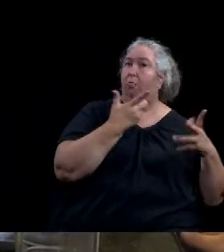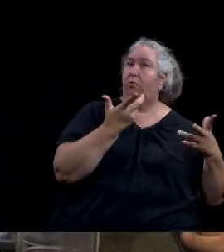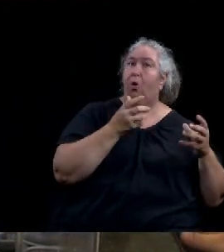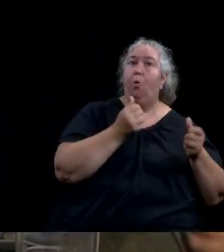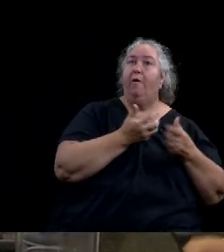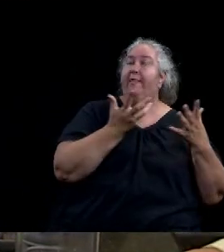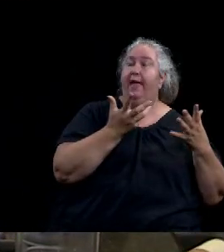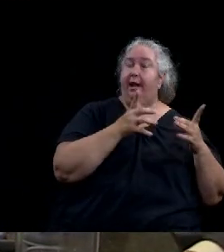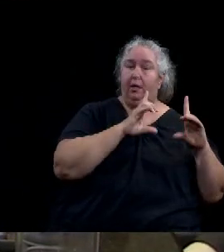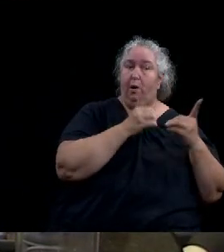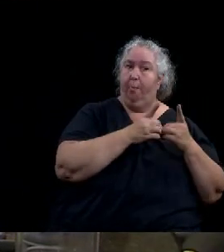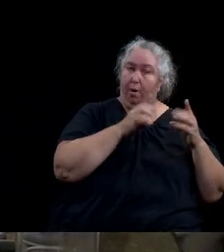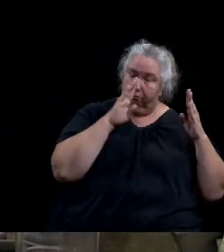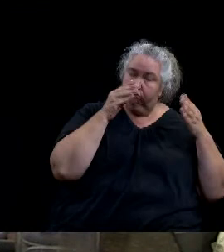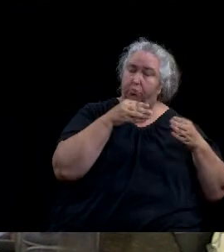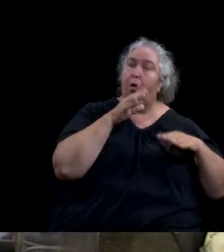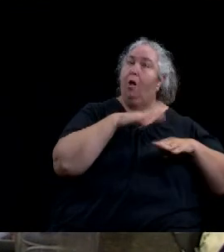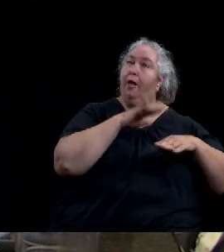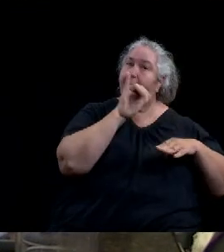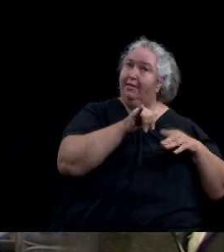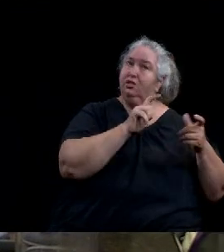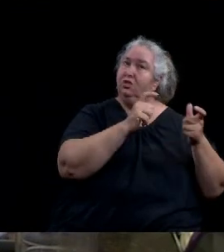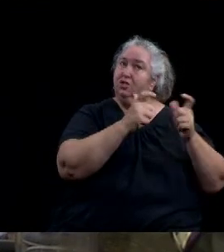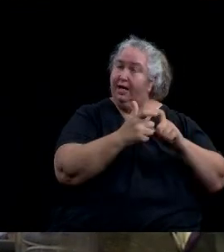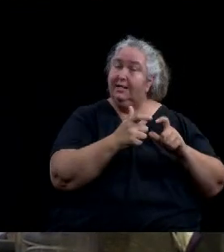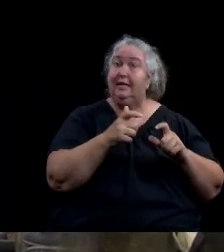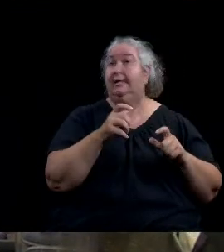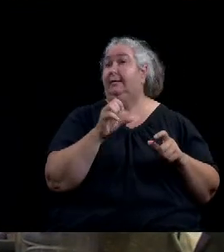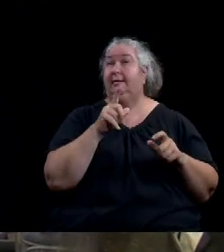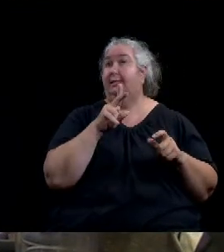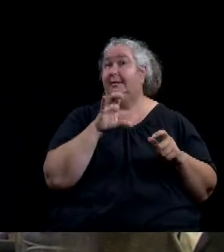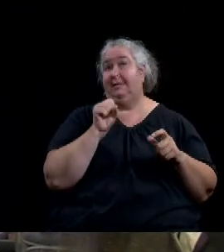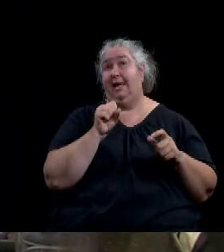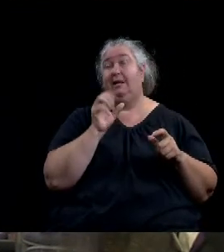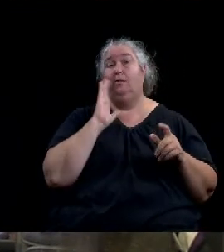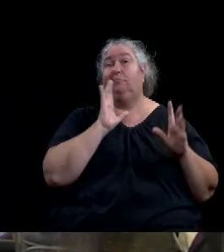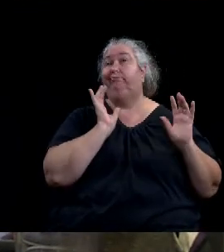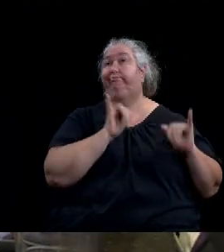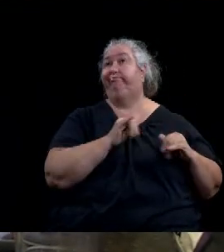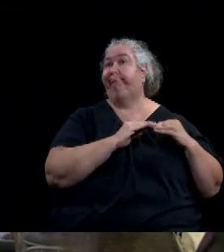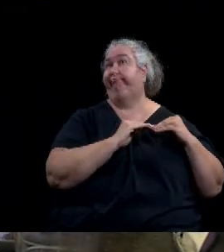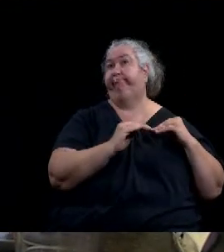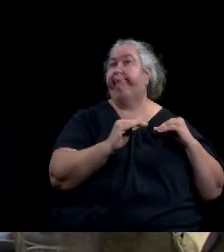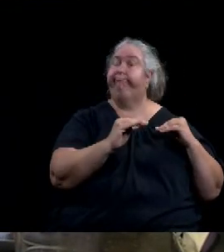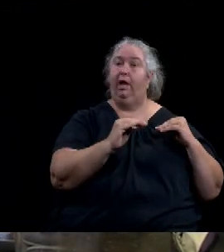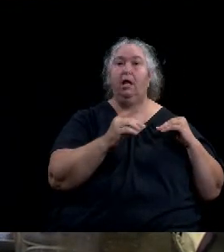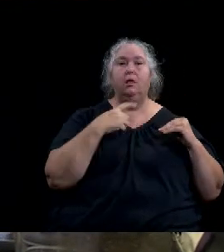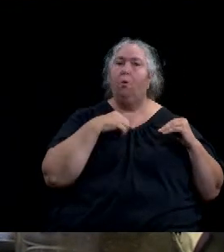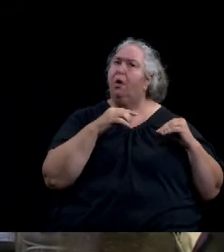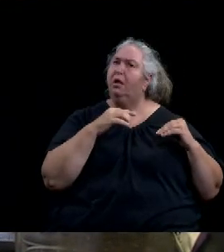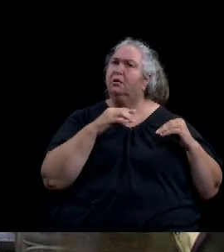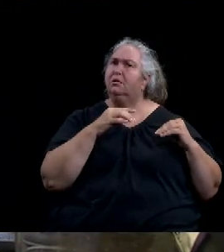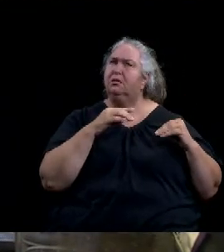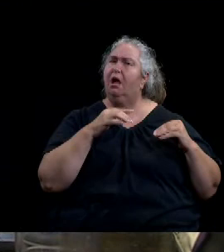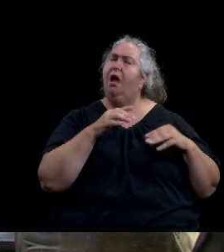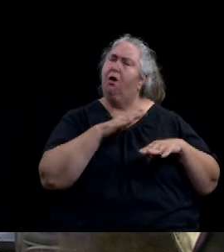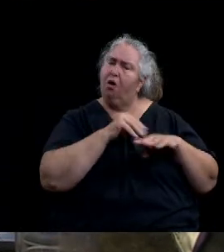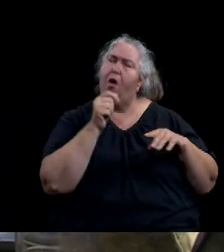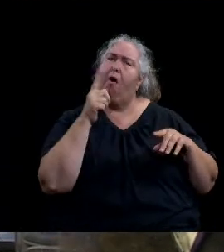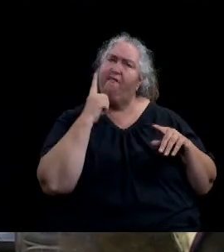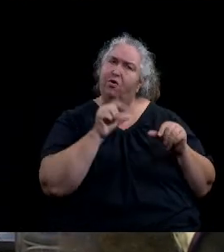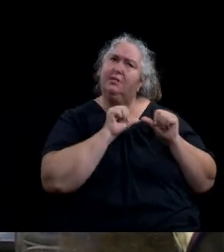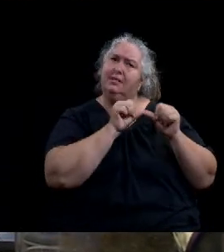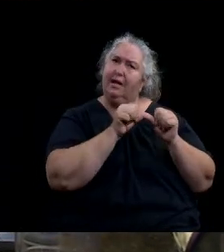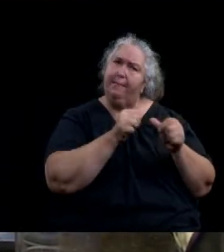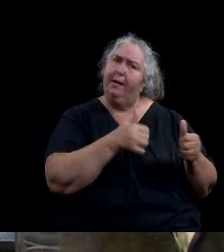status quo is largely maintained. Therefore, we call for the formation of a sustainability administrative department which would focus on